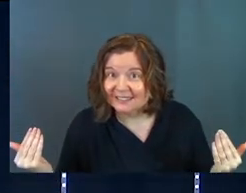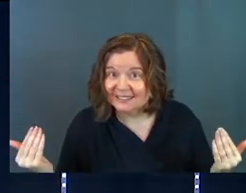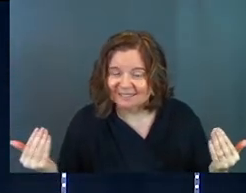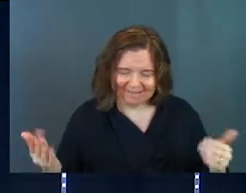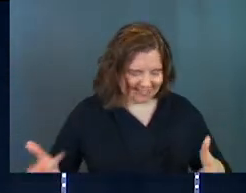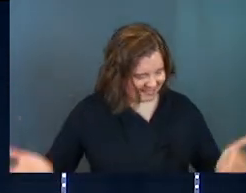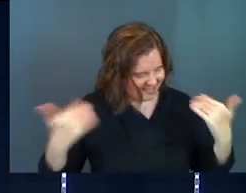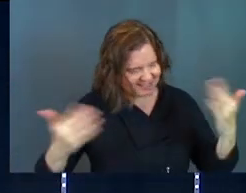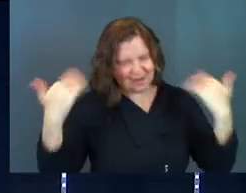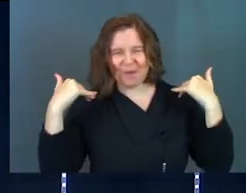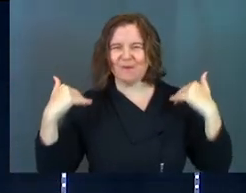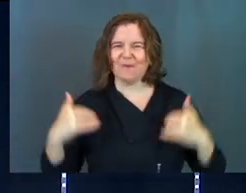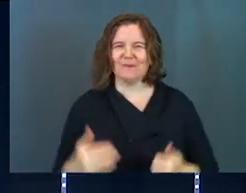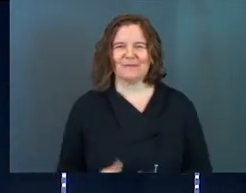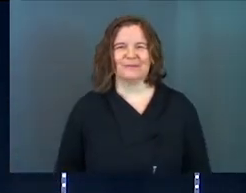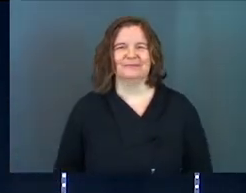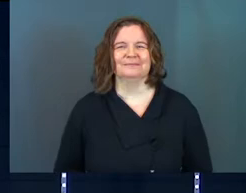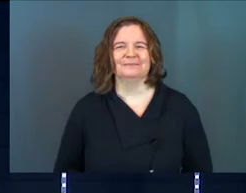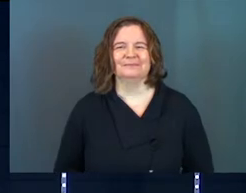Let's go!